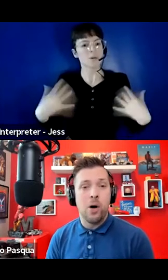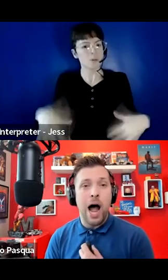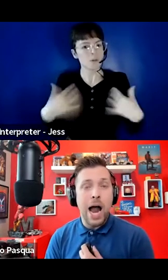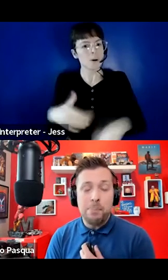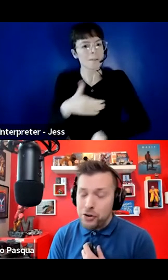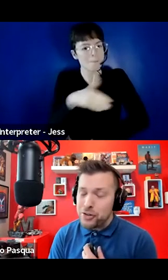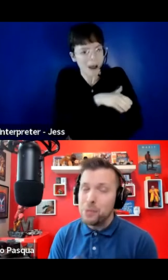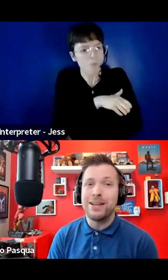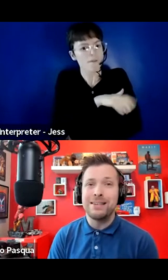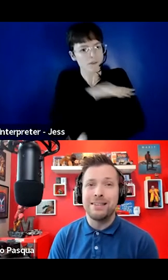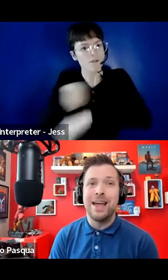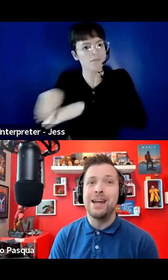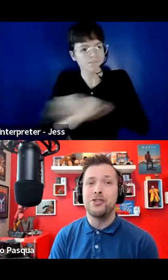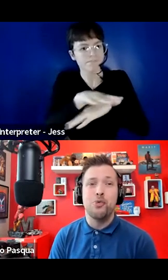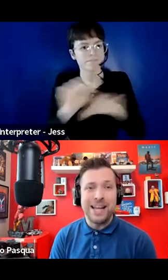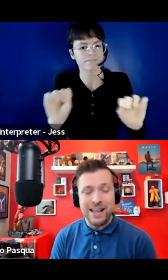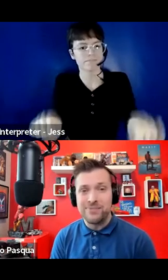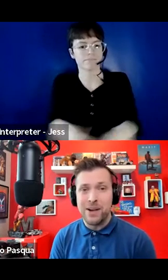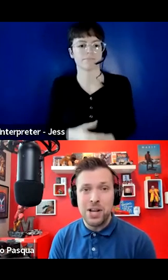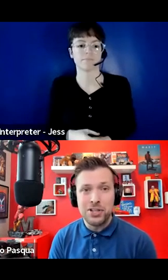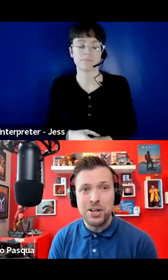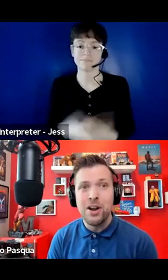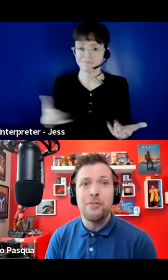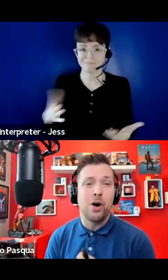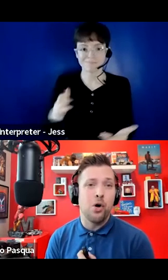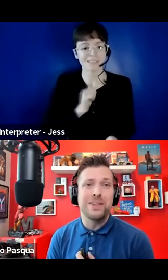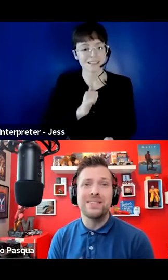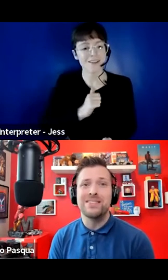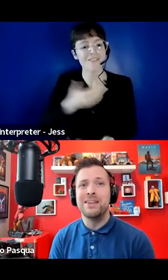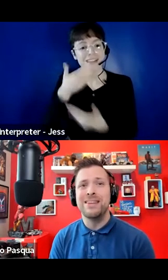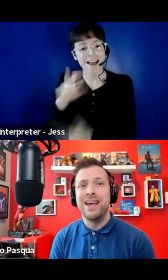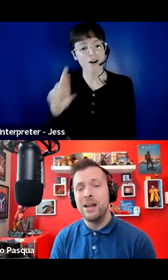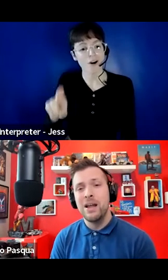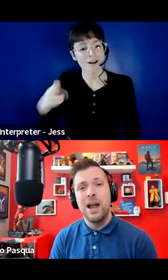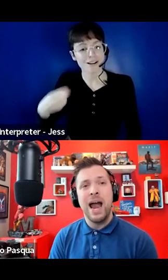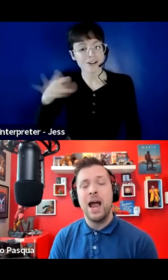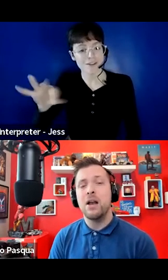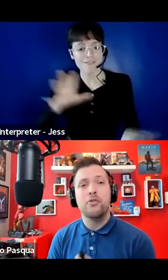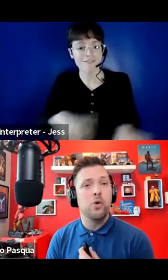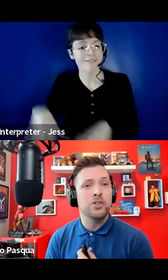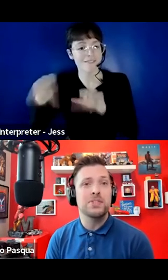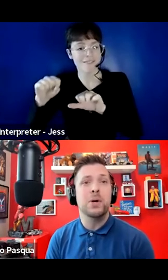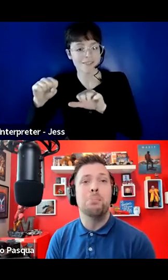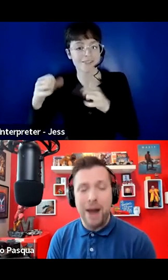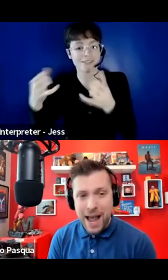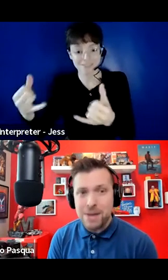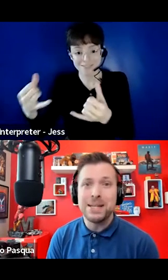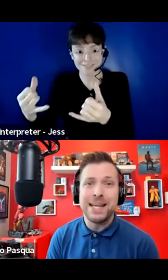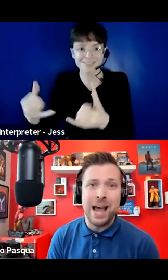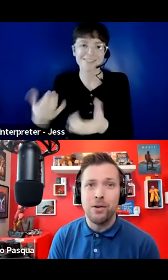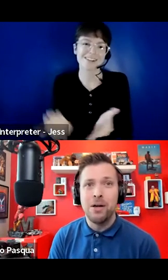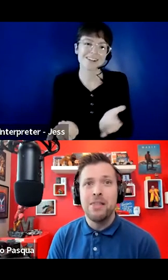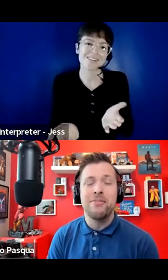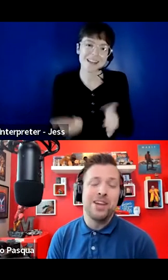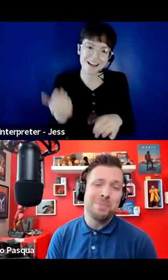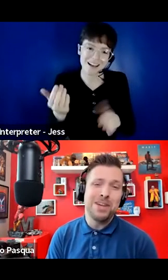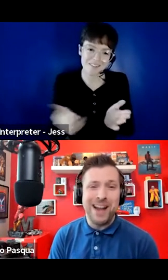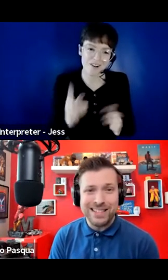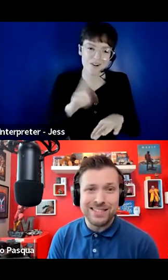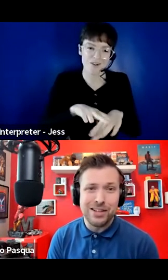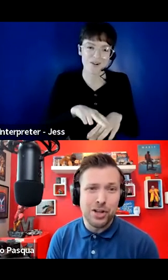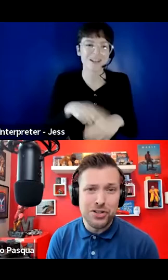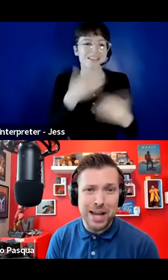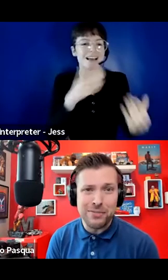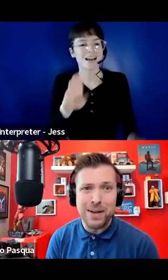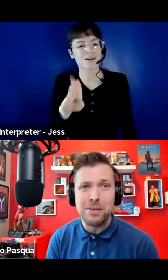So I personally would like to thank the Rick Hansen Foundation for hosting this event today. And of course, Mr. Brad McCandle, the VP